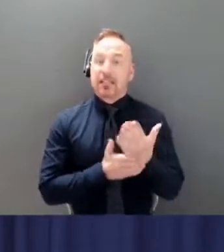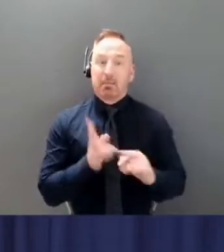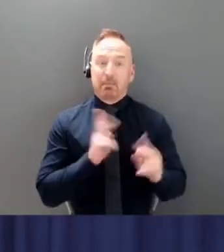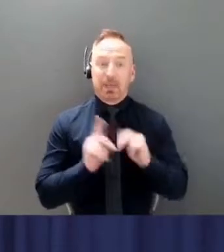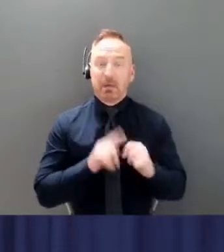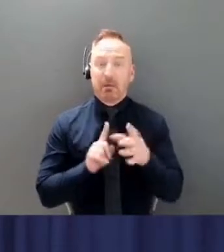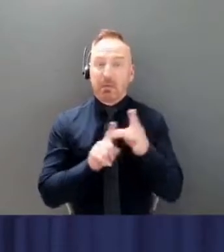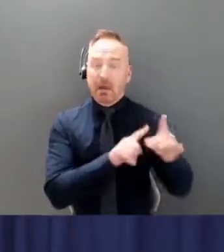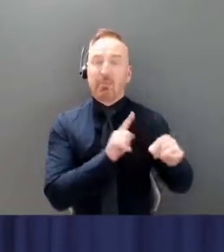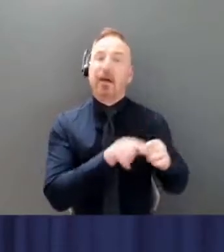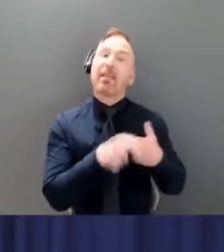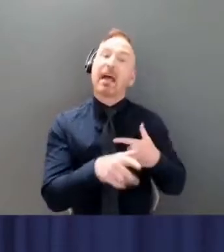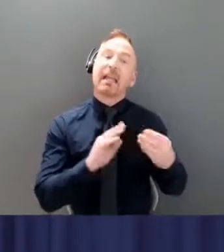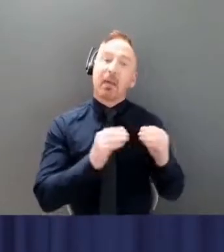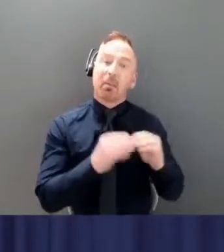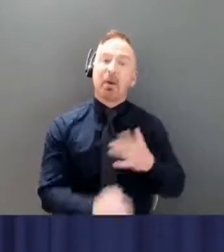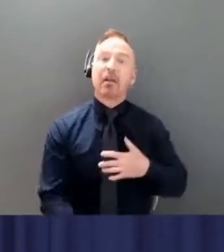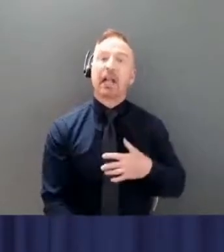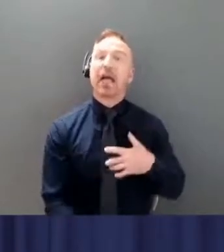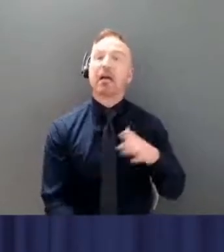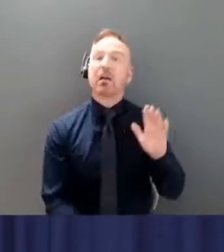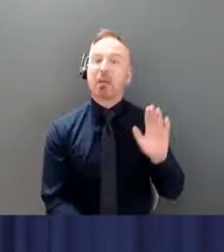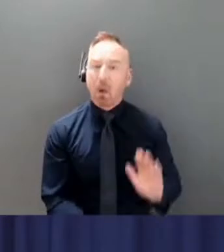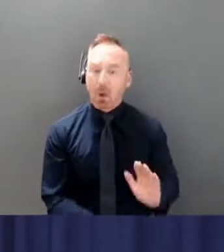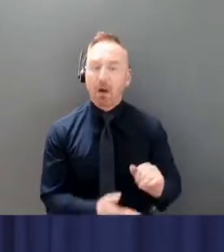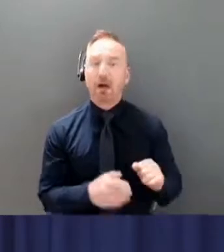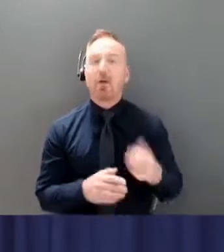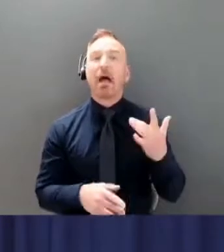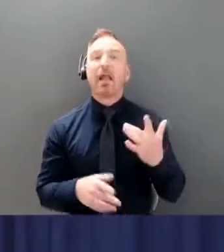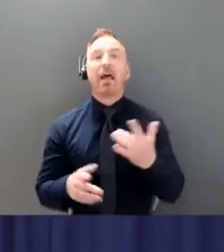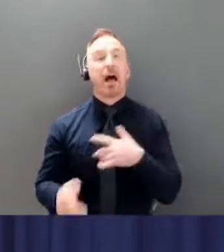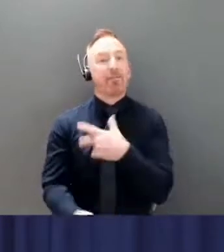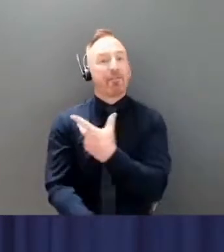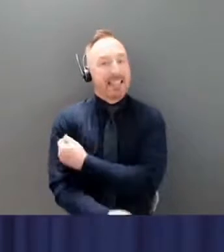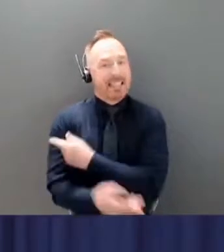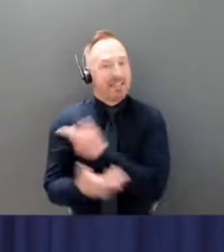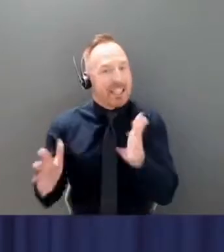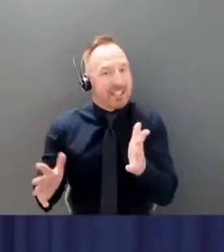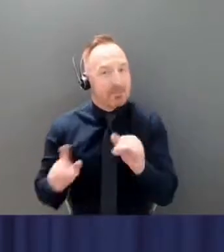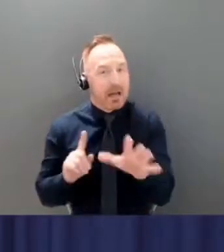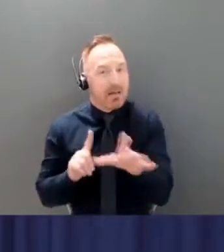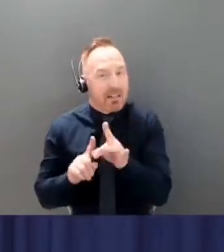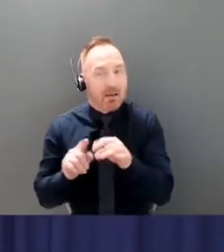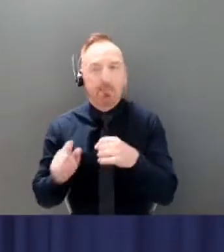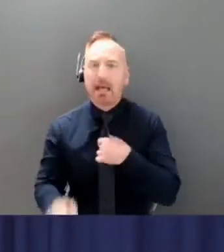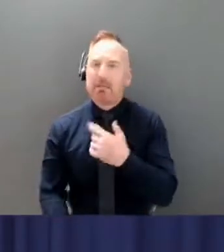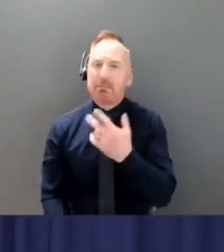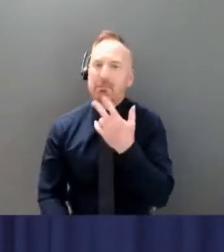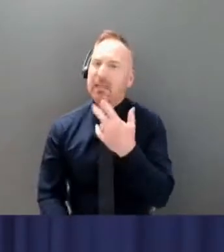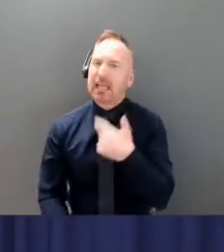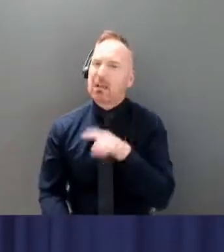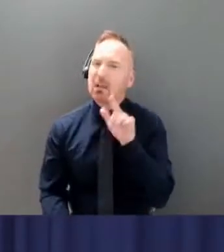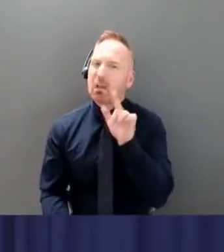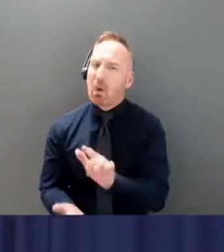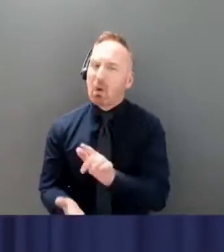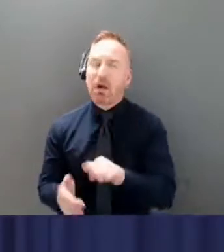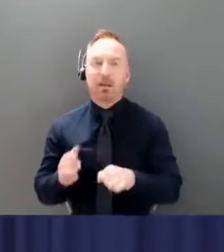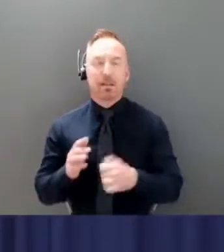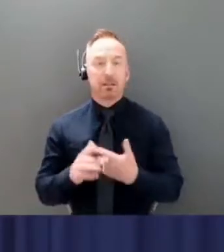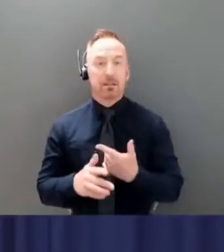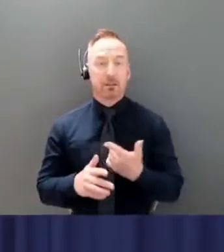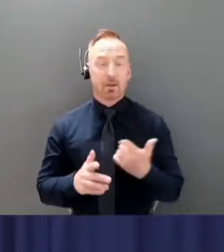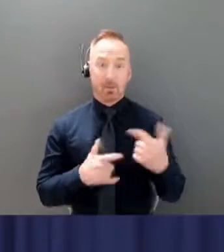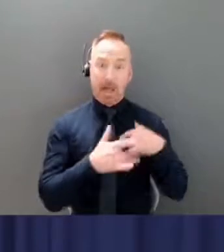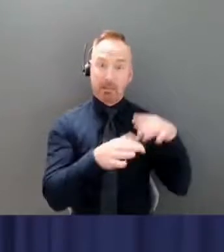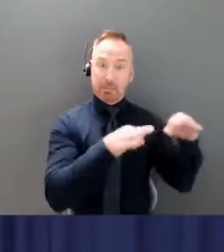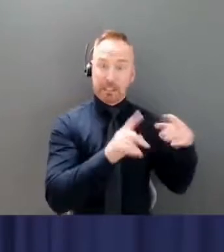is low and they have had relatively mild symptoms. My message to unvaccinated Yukon